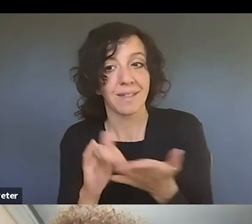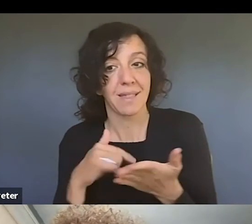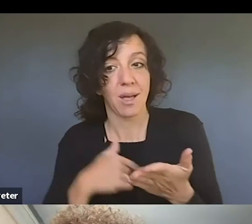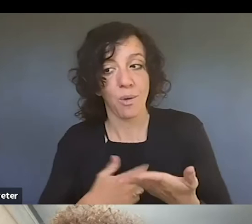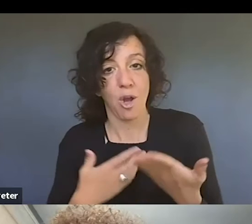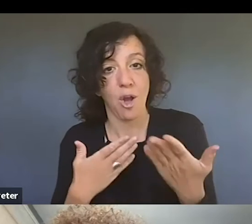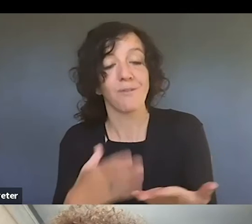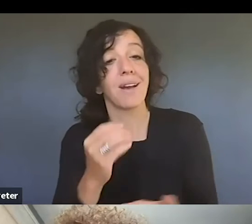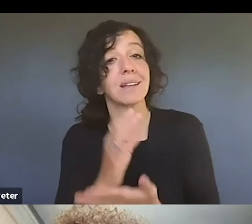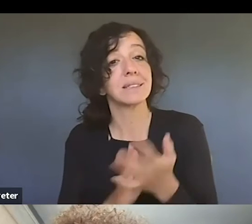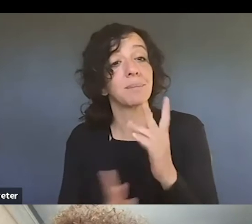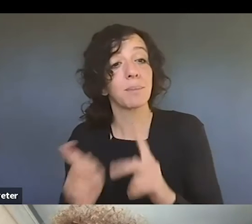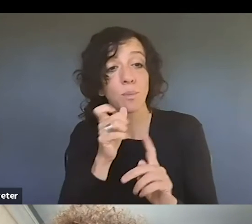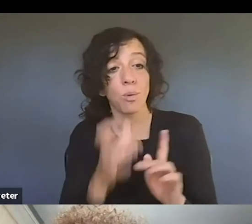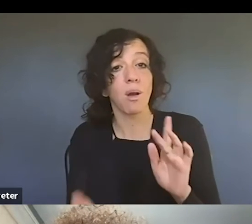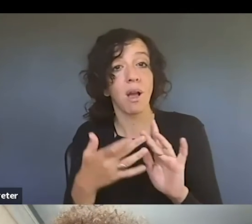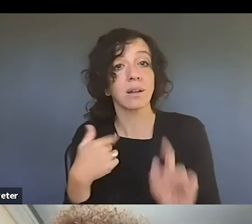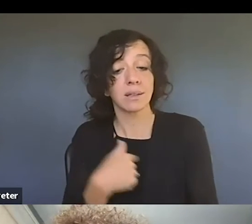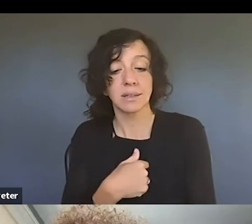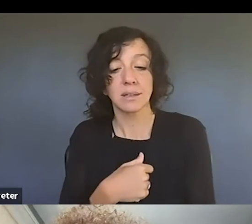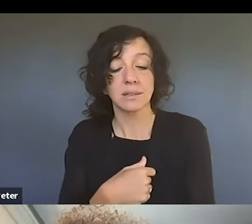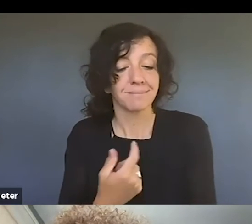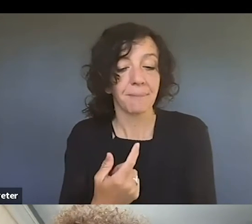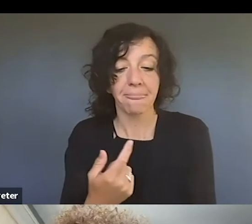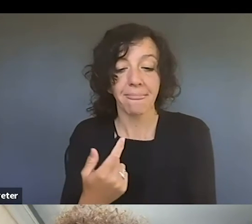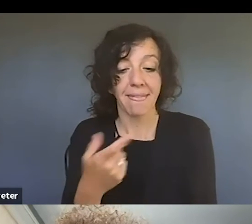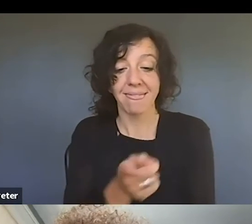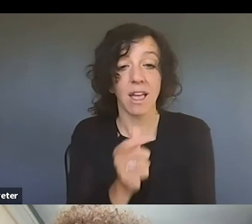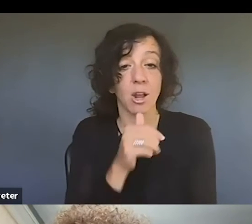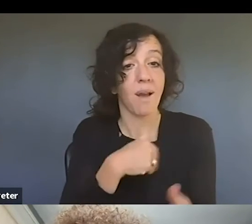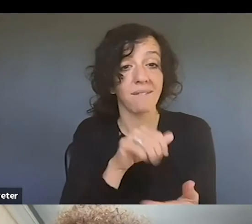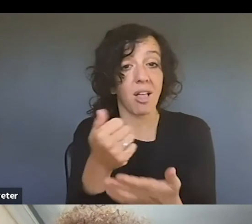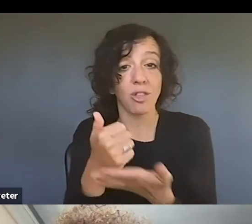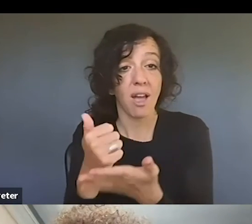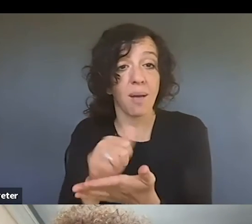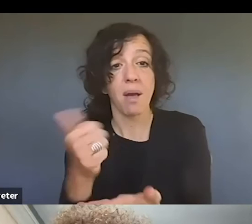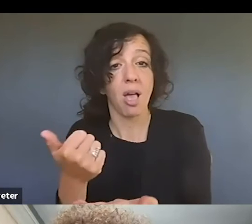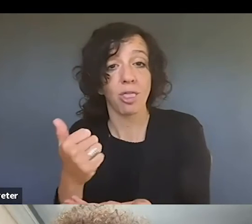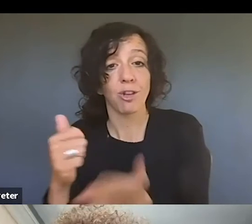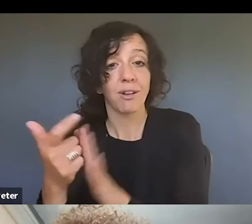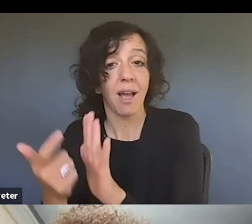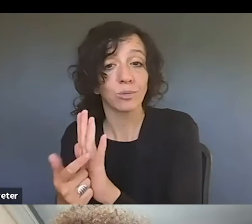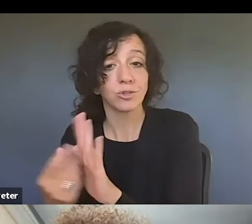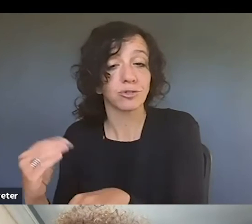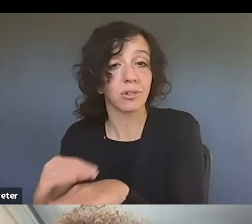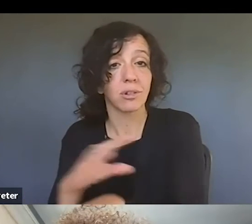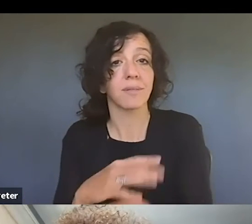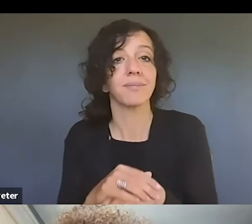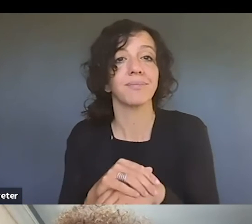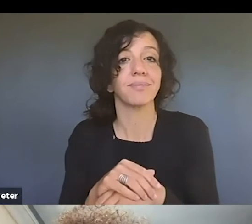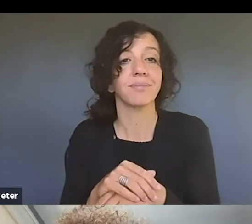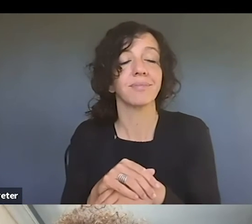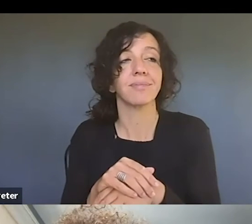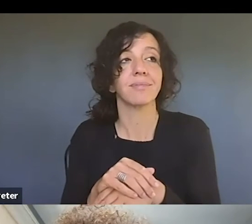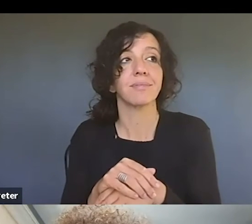people, some of the people who do that, who don't have other help and other counsel, um, they find, um, at least some of the feedback